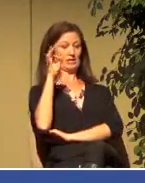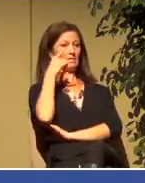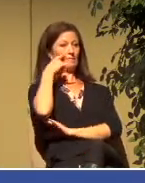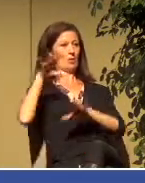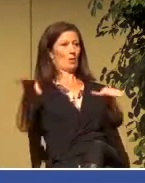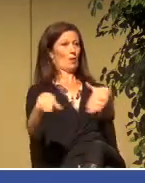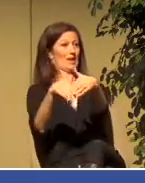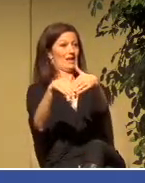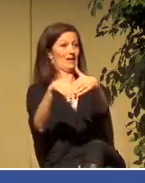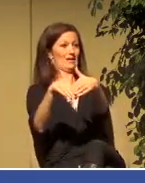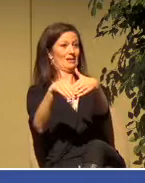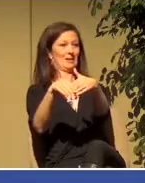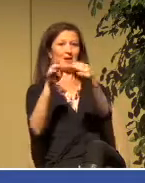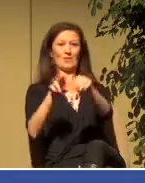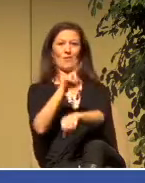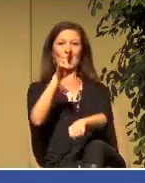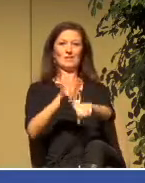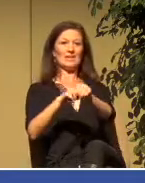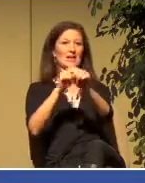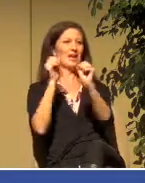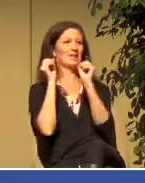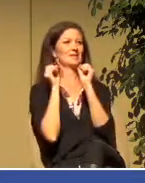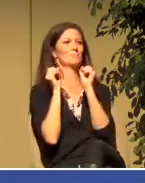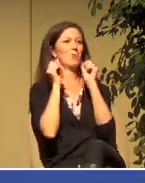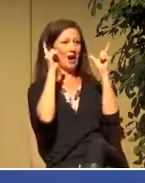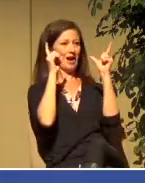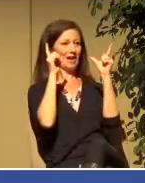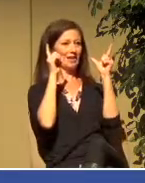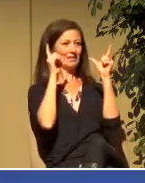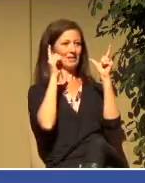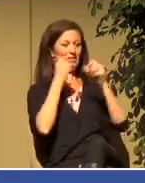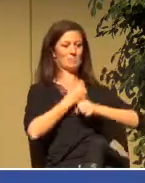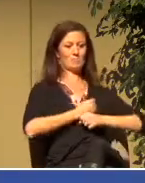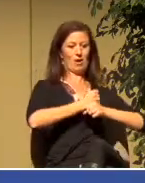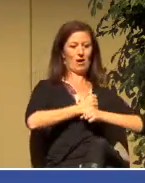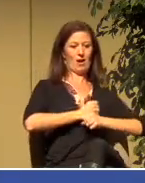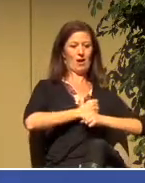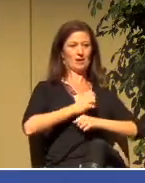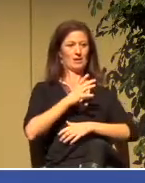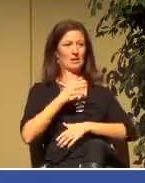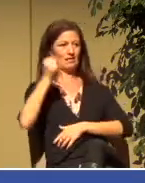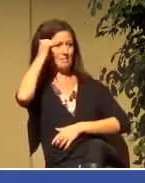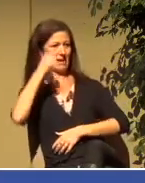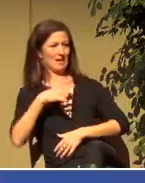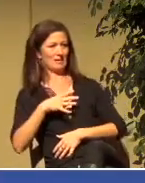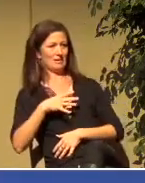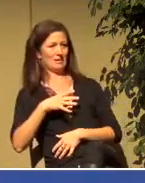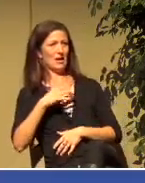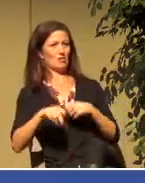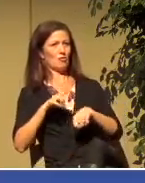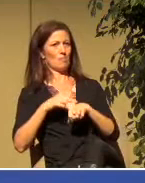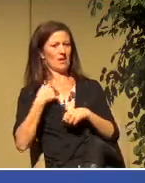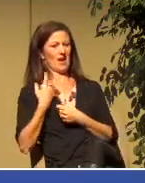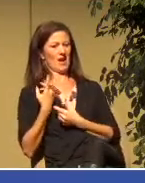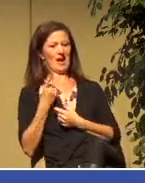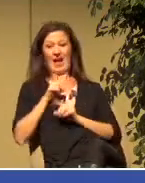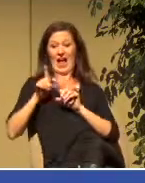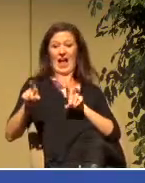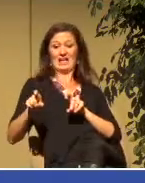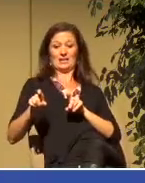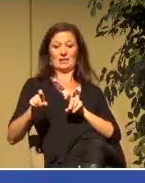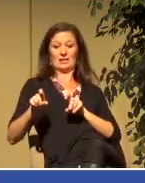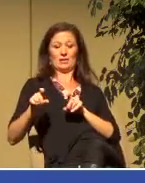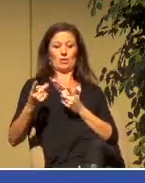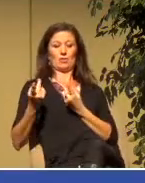that I surprise the wedding couple with. I ask them to turn around and just have a look at who's all